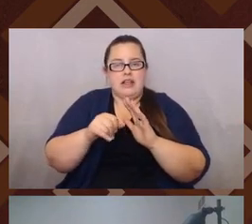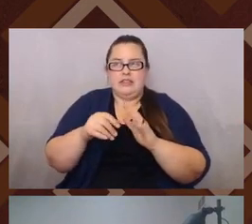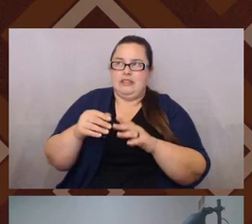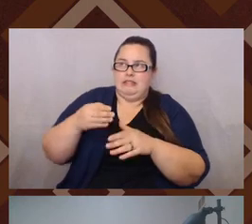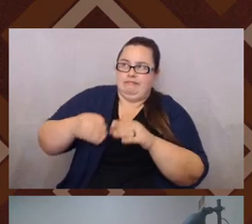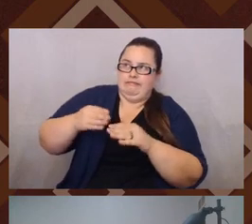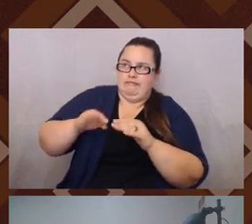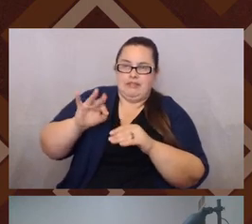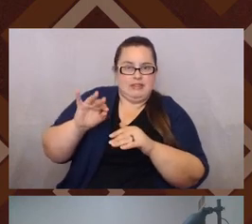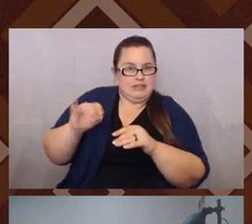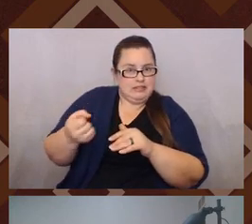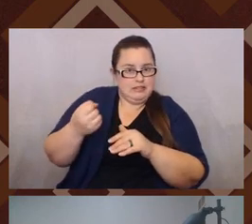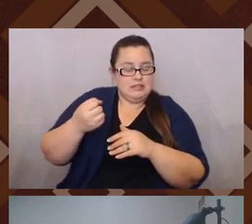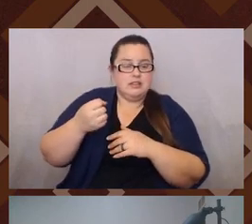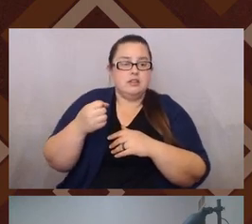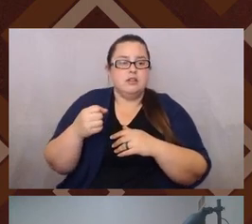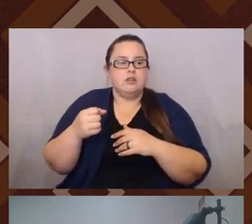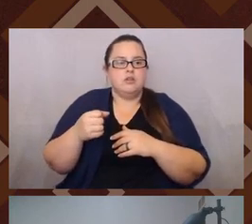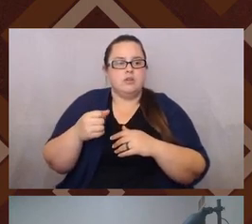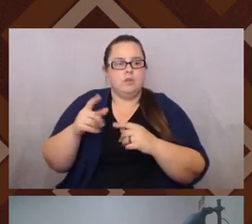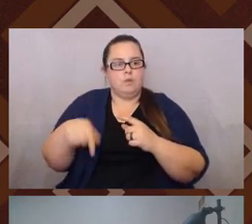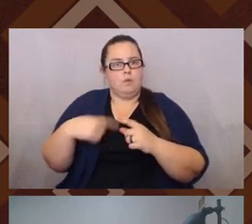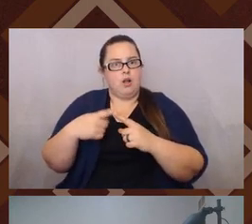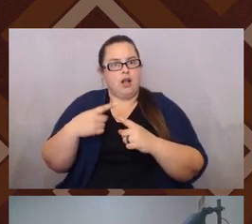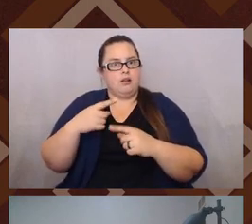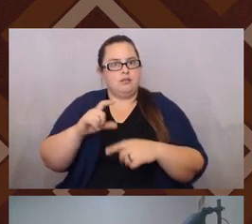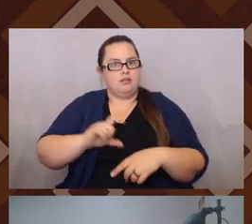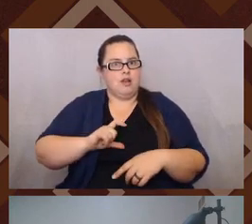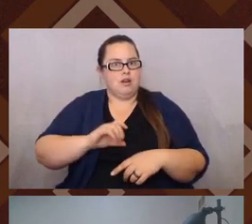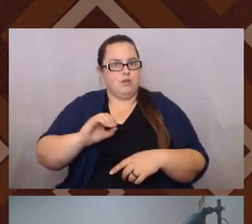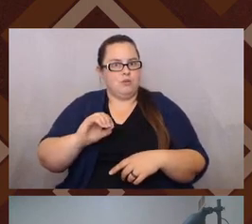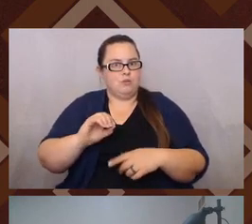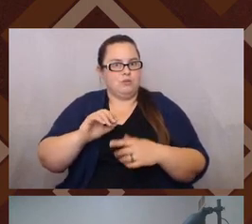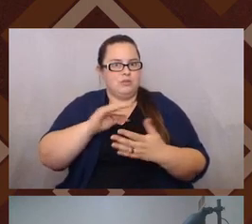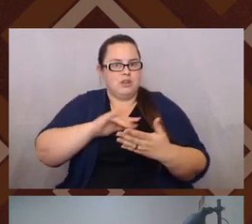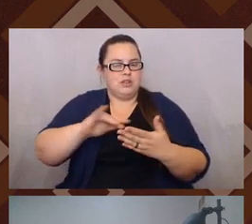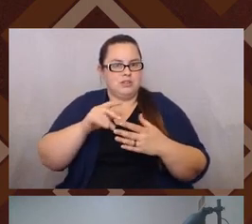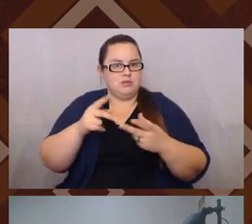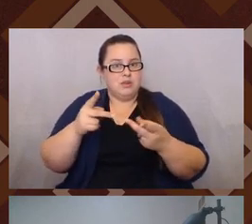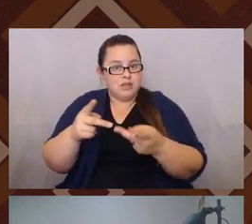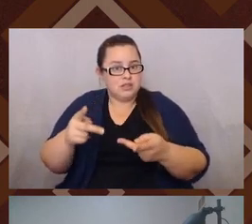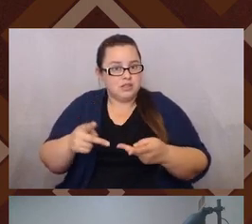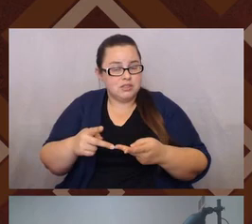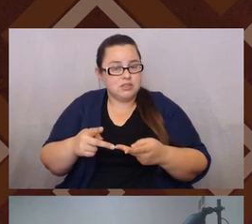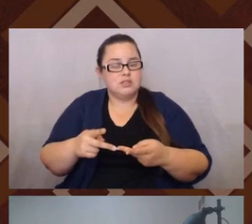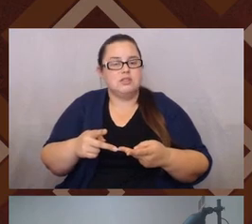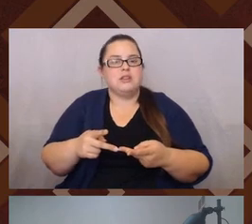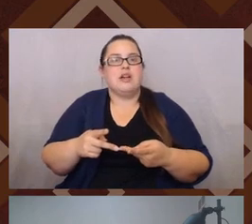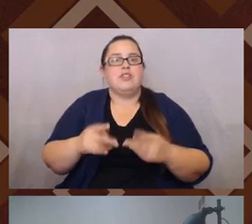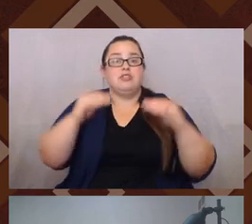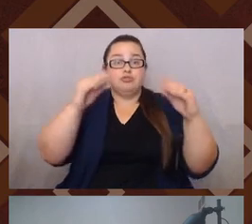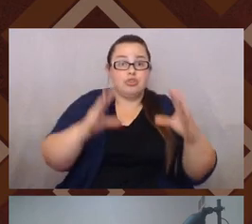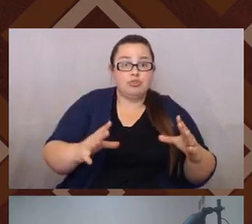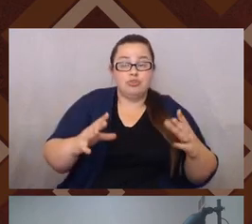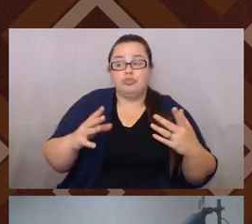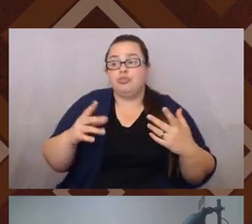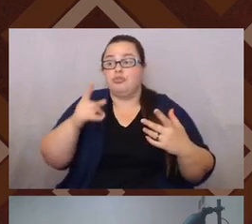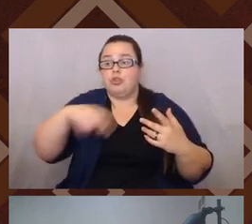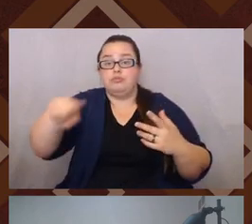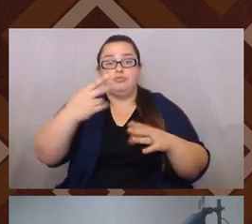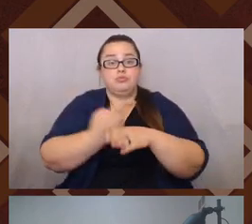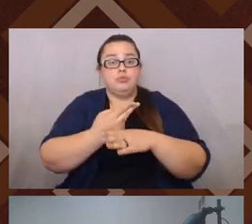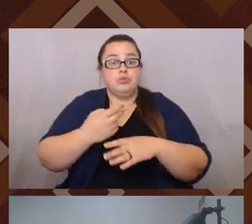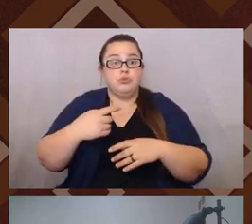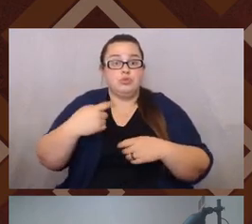where Chicano studies spaces, like the instructors, the professors would use Spanish and you were expected to know it.